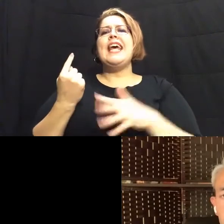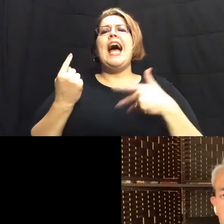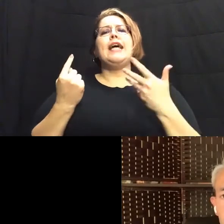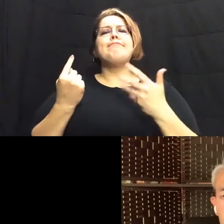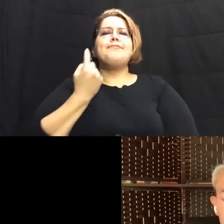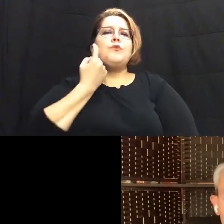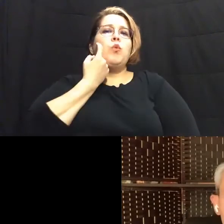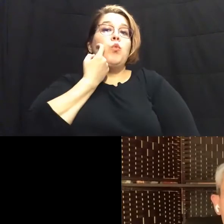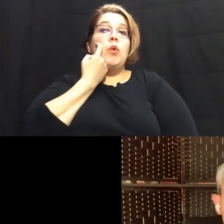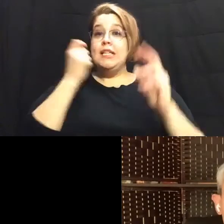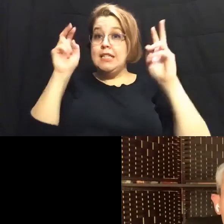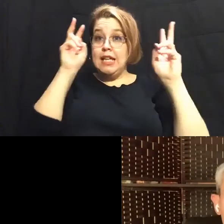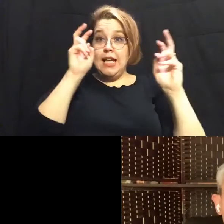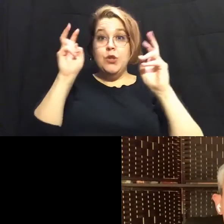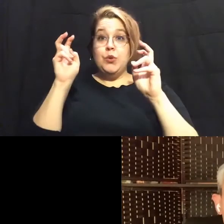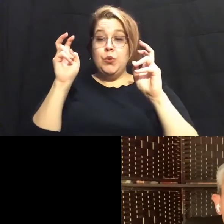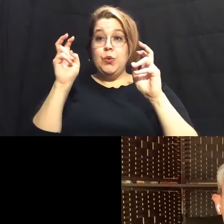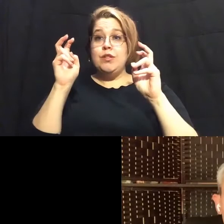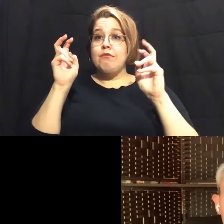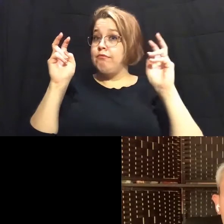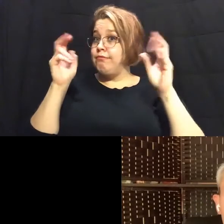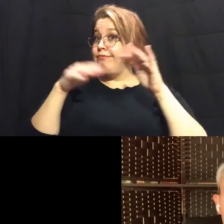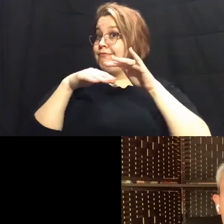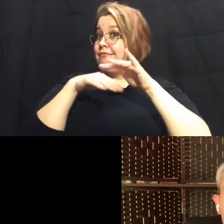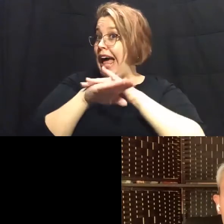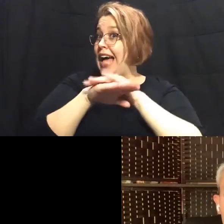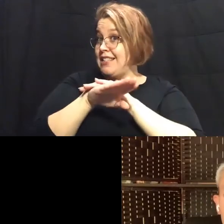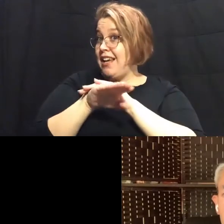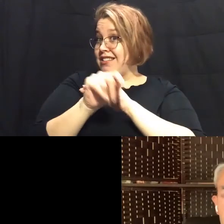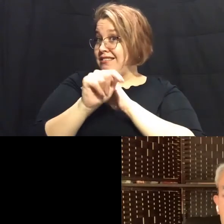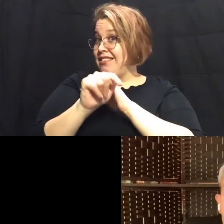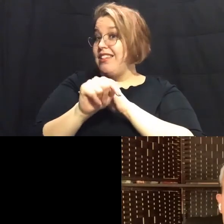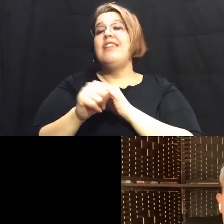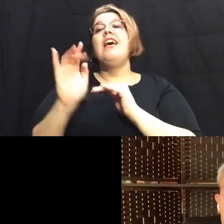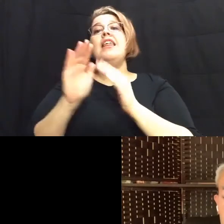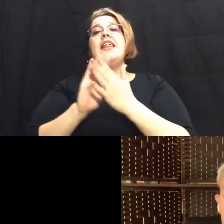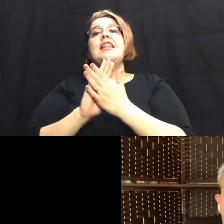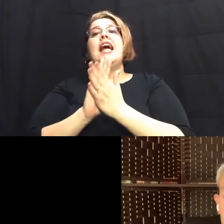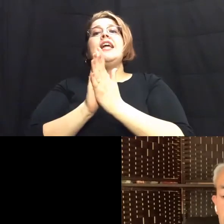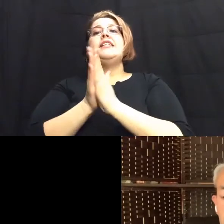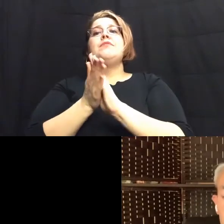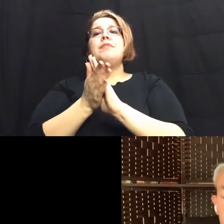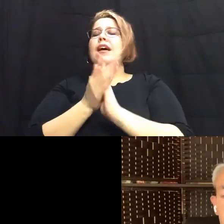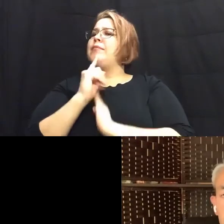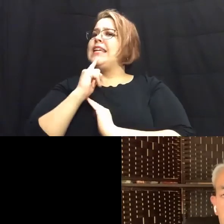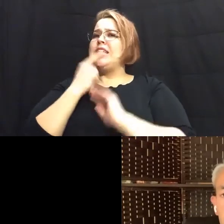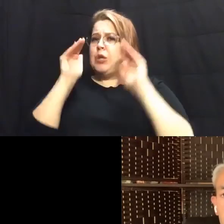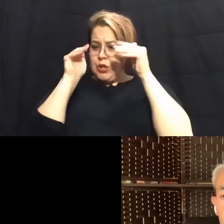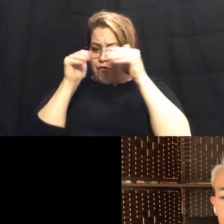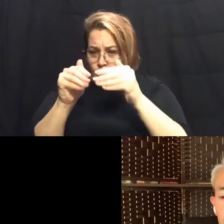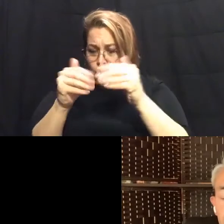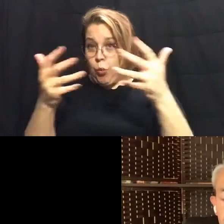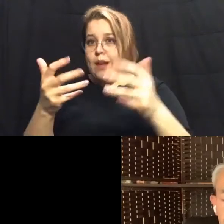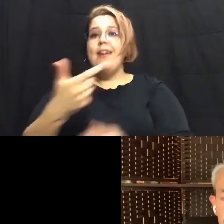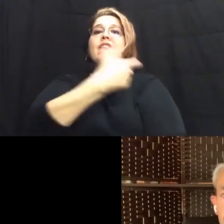issues that access has become a center a focal point is vaccinations